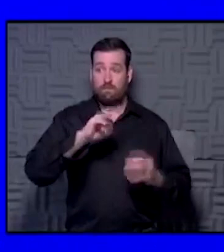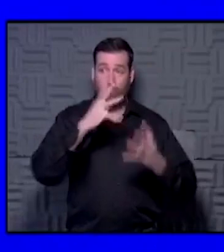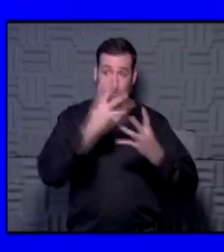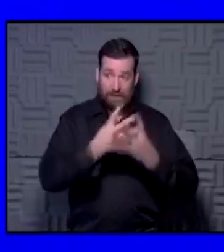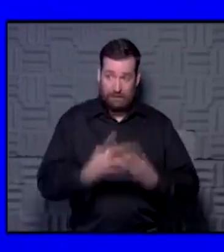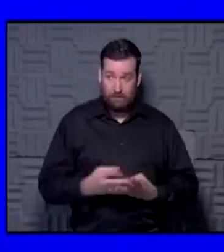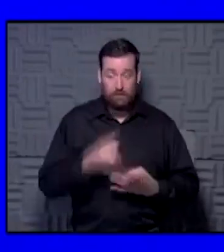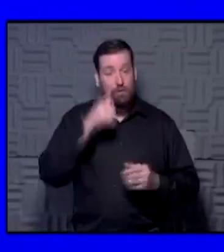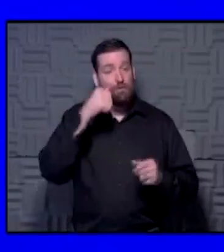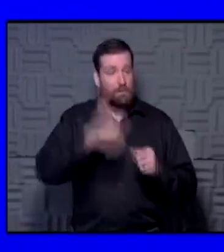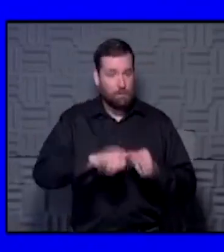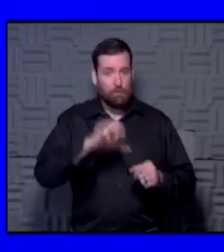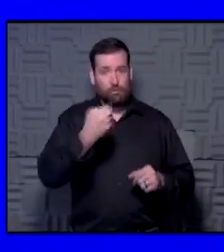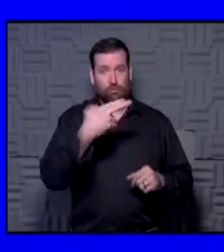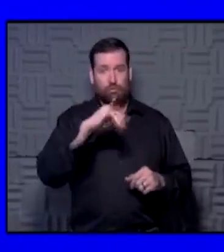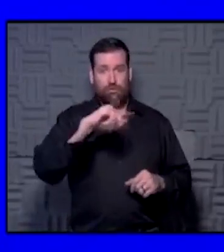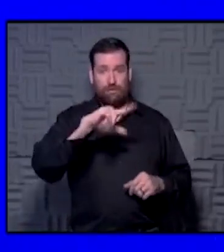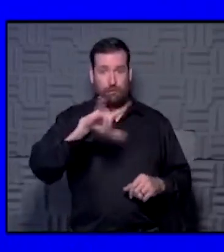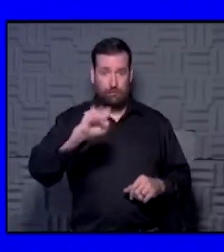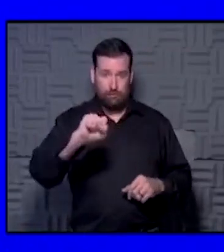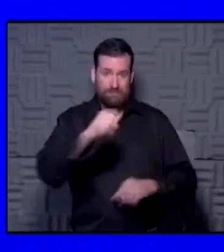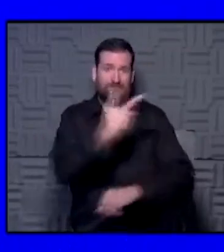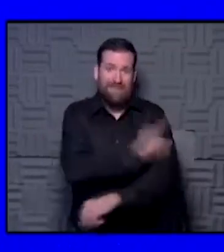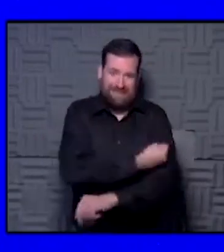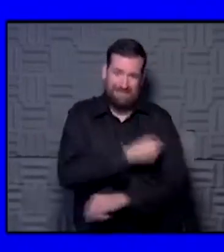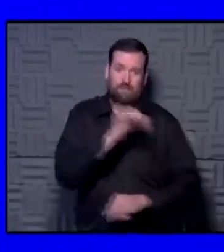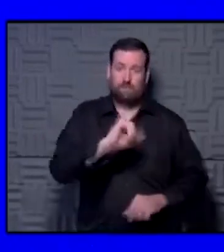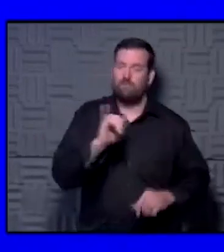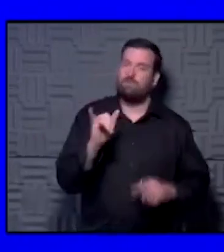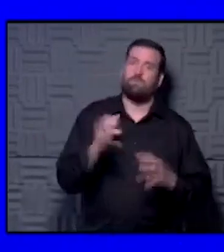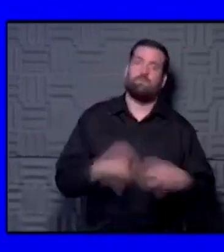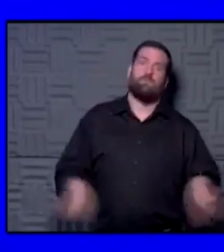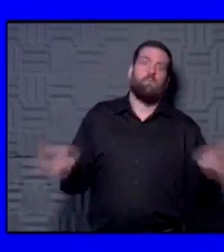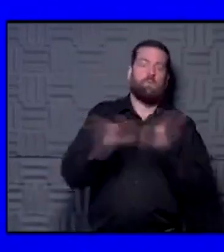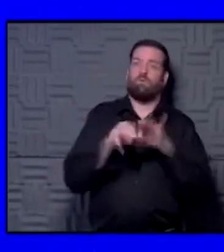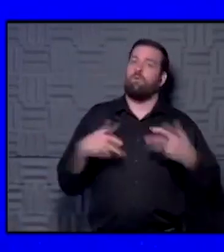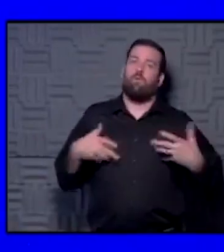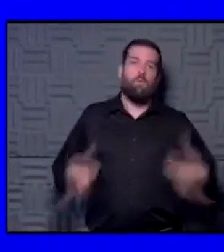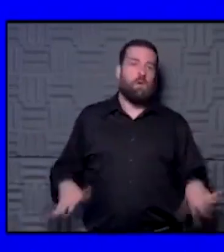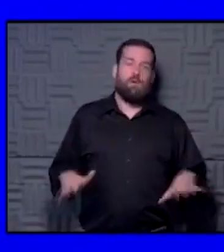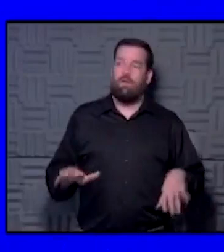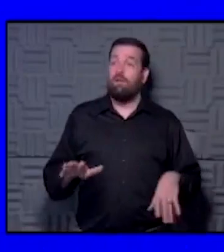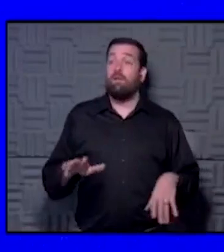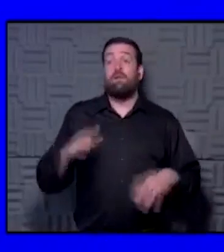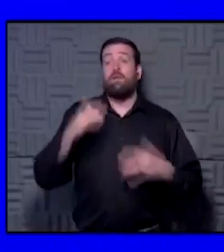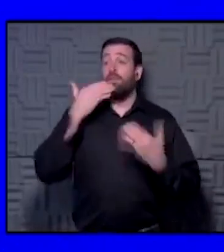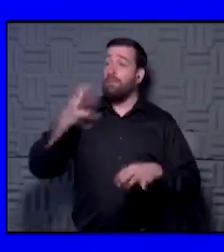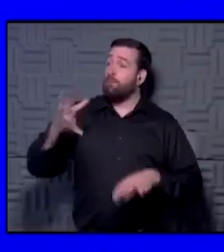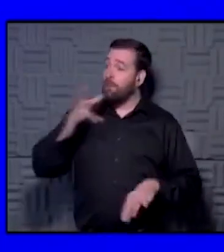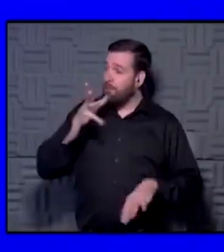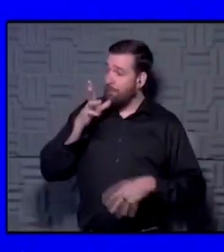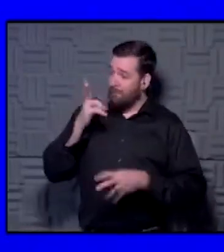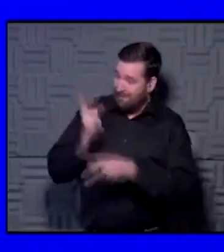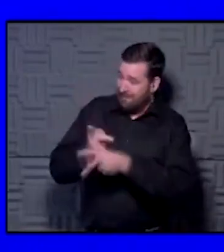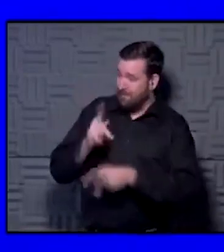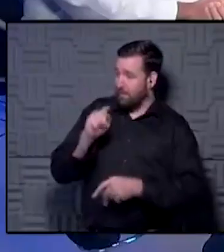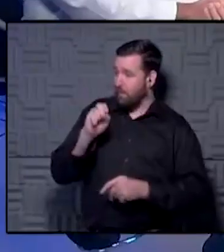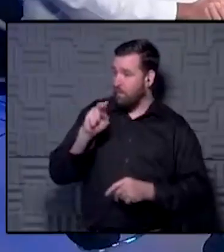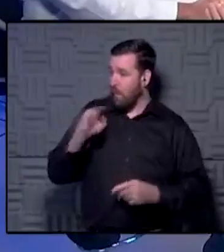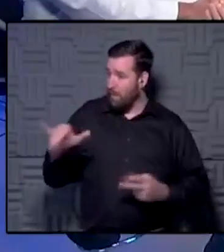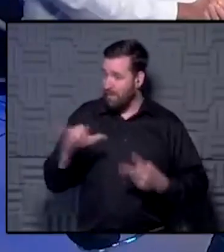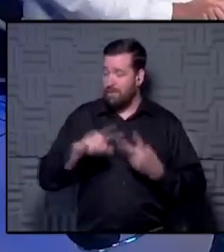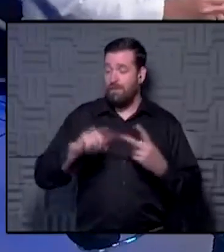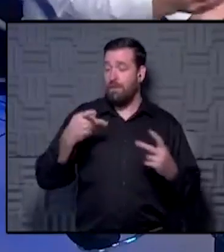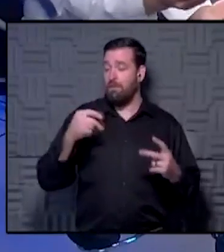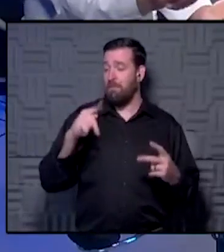remember to get your shingles vaccine as well. That is very important. Nobody wants to get shingles. I want to thank my mom for keeping Tony and Patrick